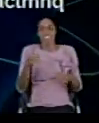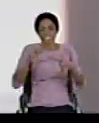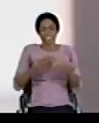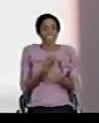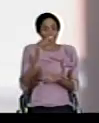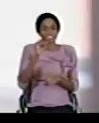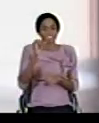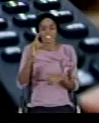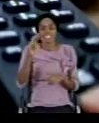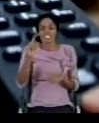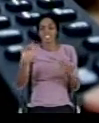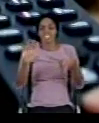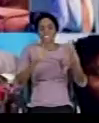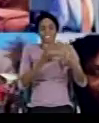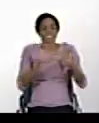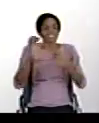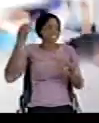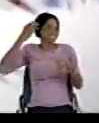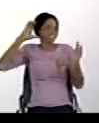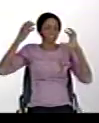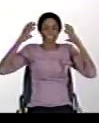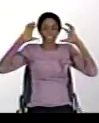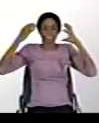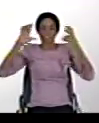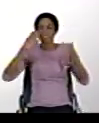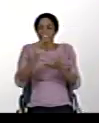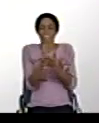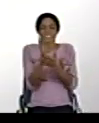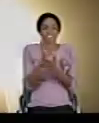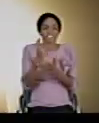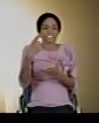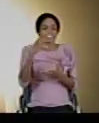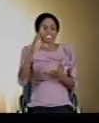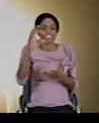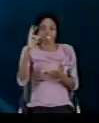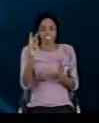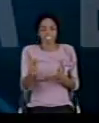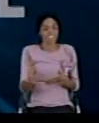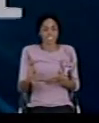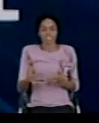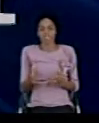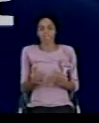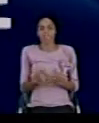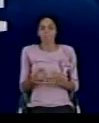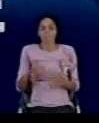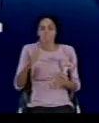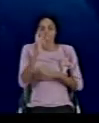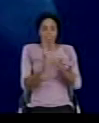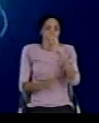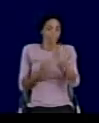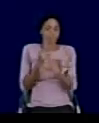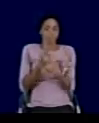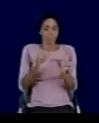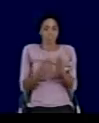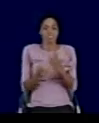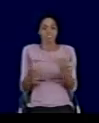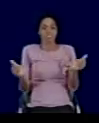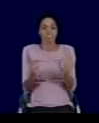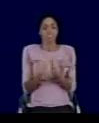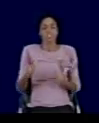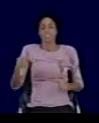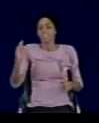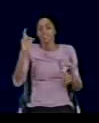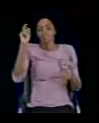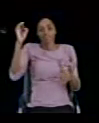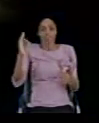social media, radio and television. GCK 2.0. This June, Global Crusade with Pastor Dr. W.F.